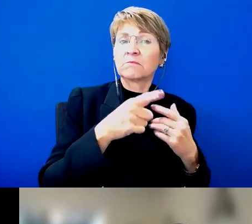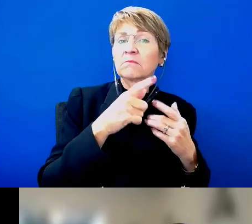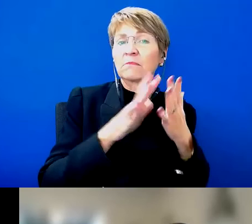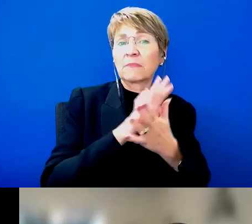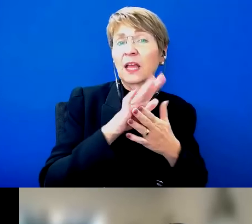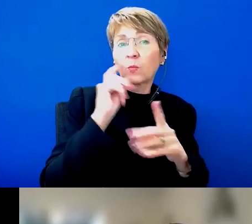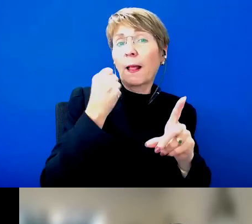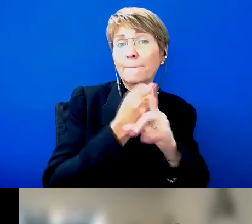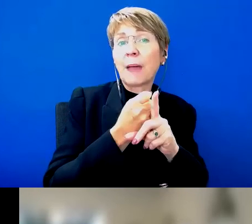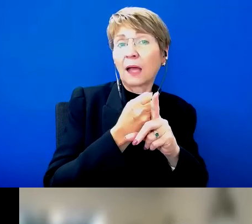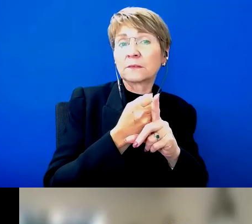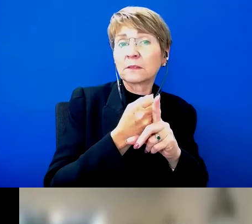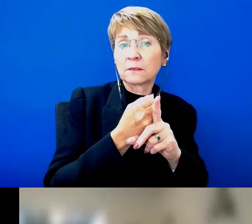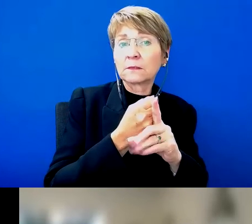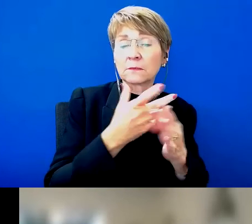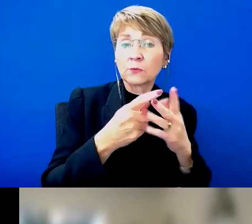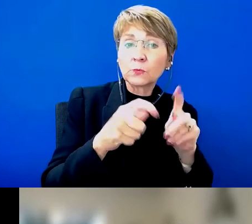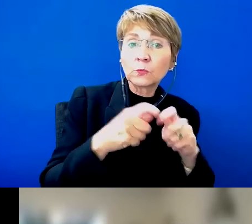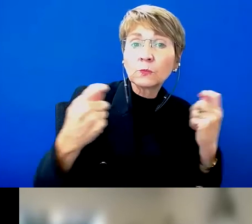How do we cut through to get this?